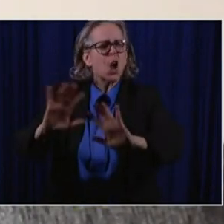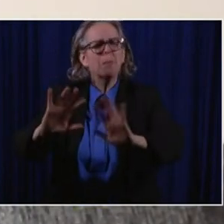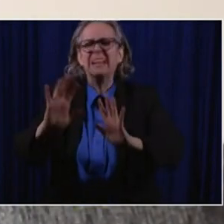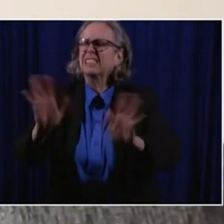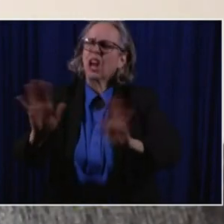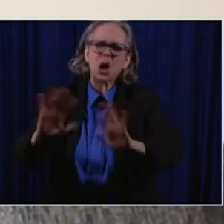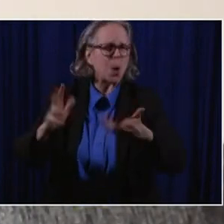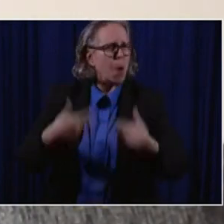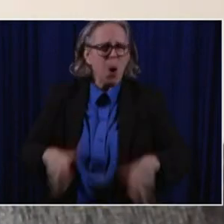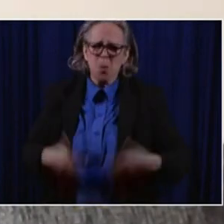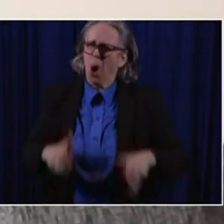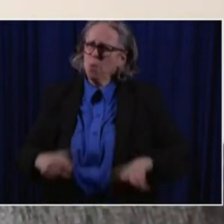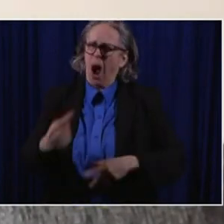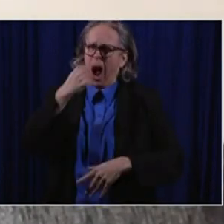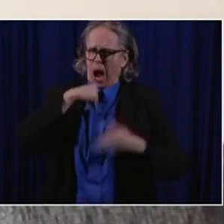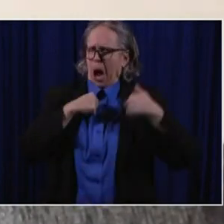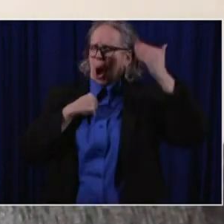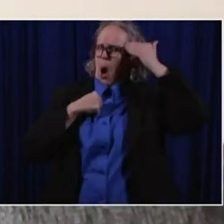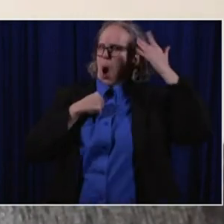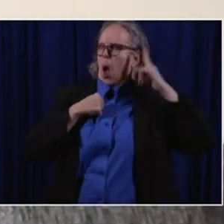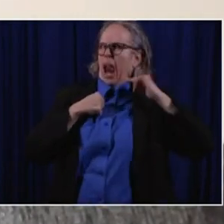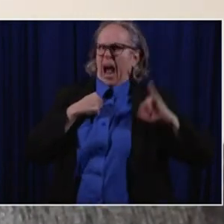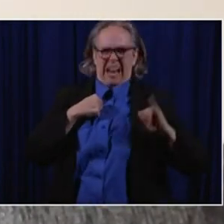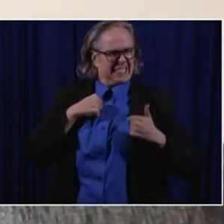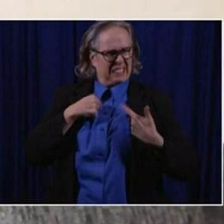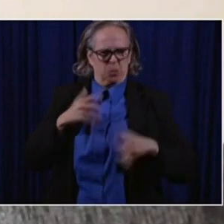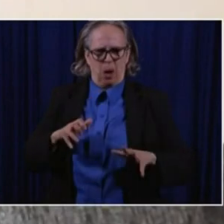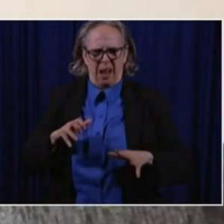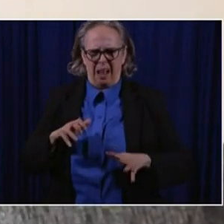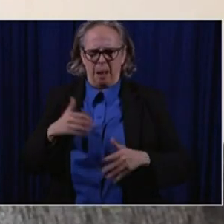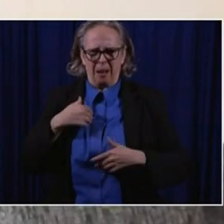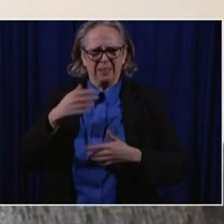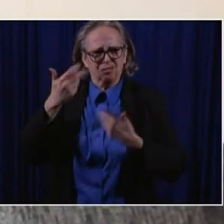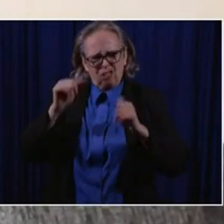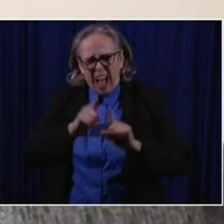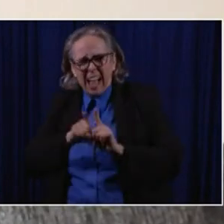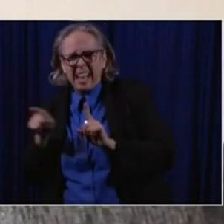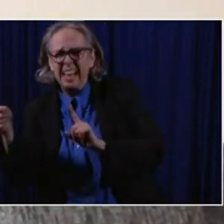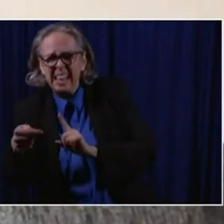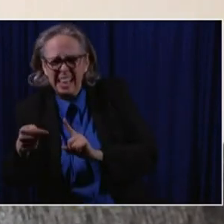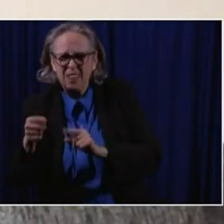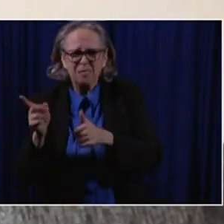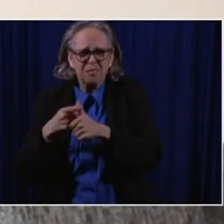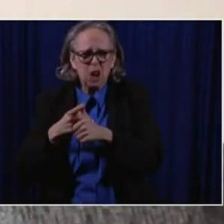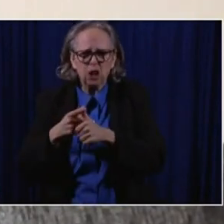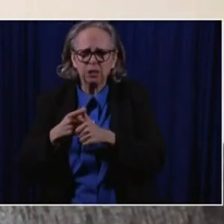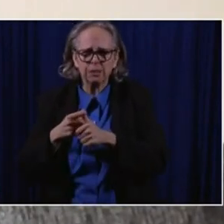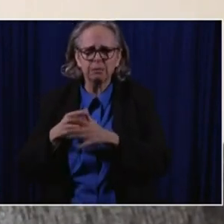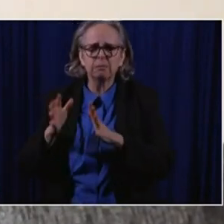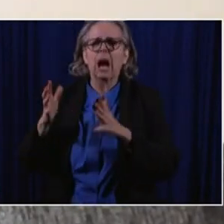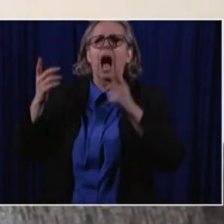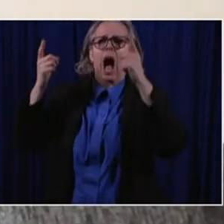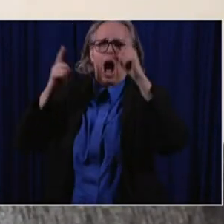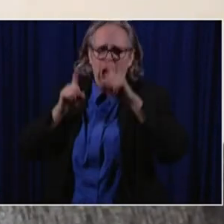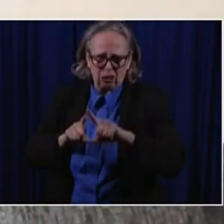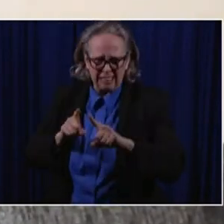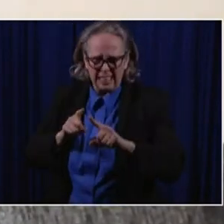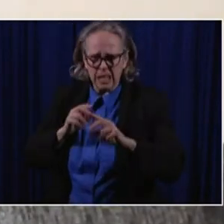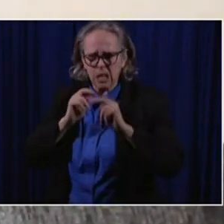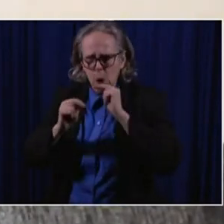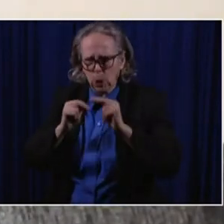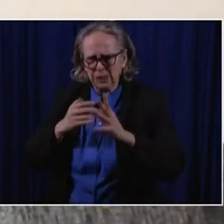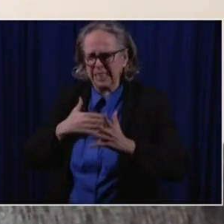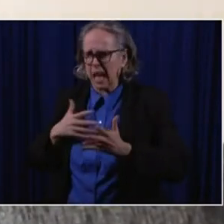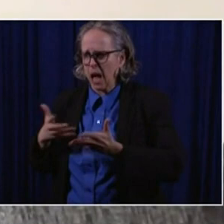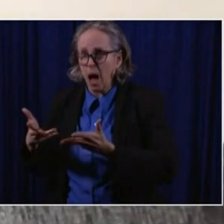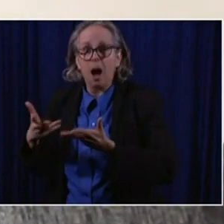intubated. And, um, thankfully that worked and I didn't have to, um, go on a ventilator. Uh, but I was